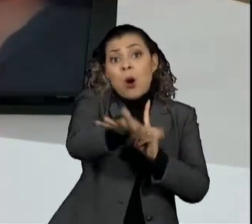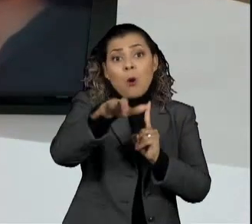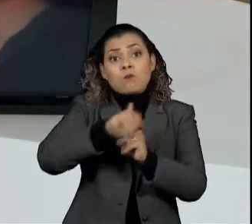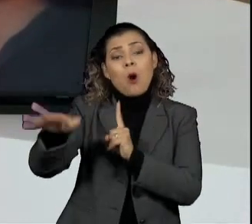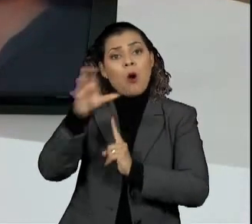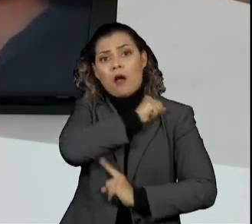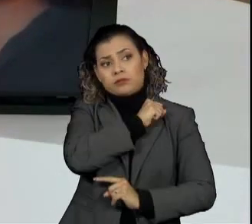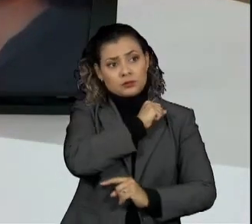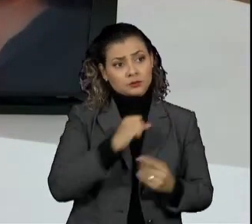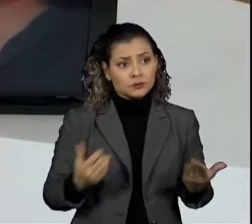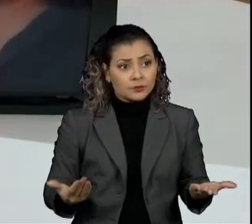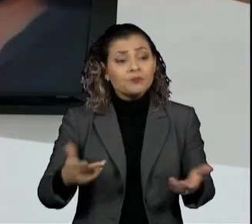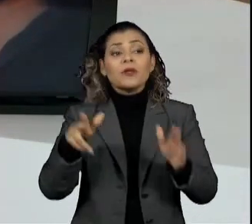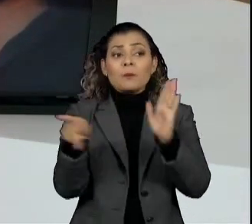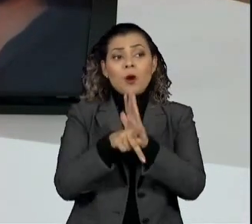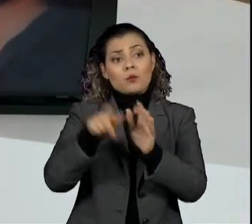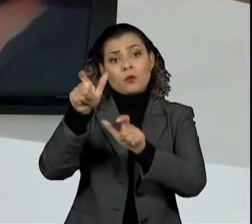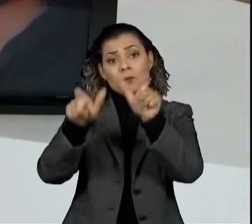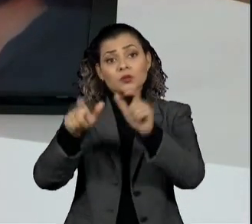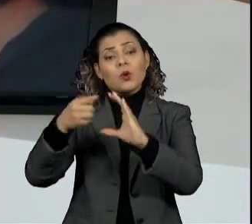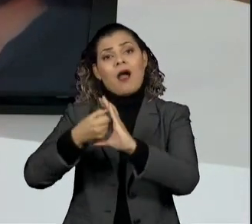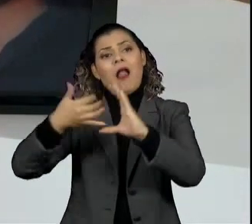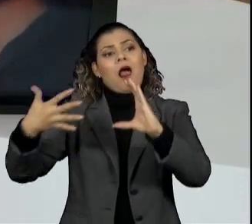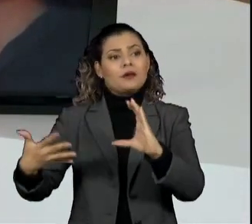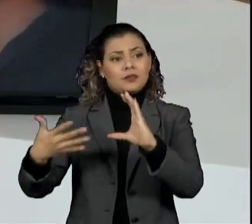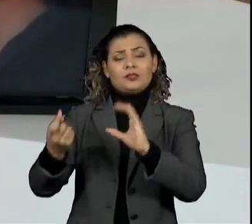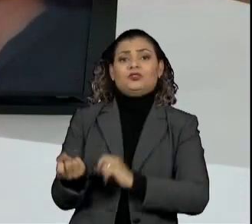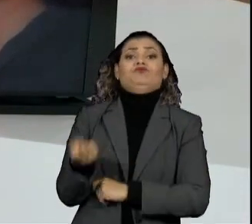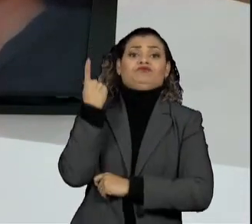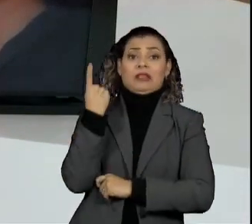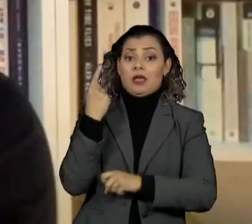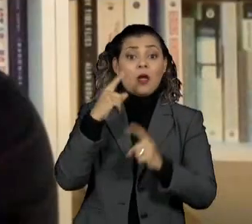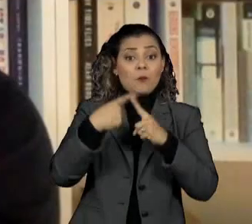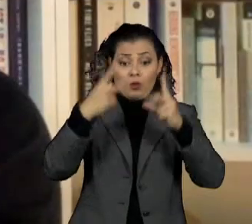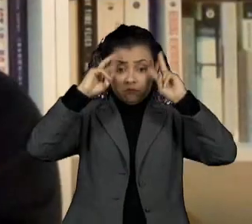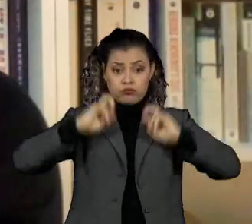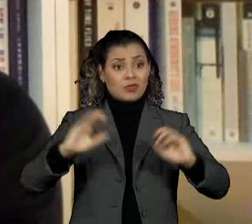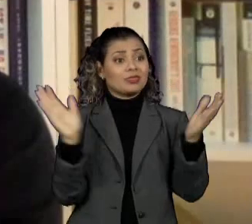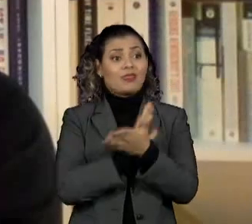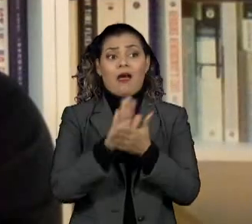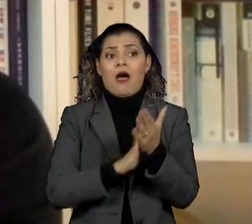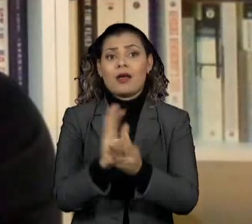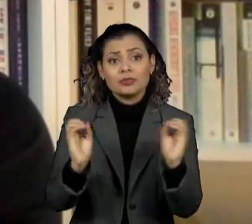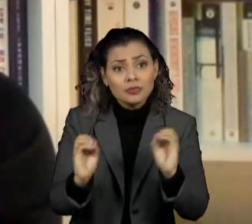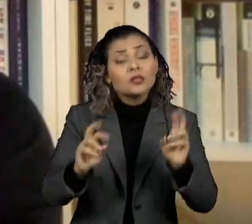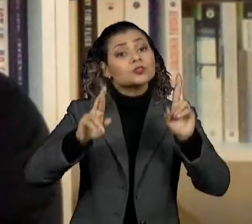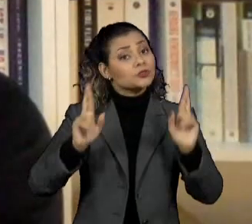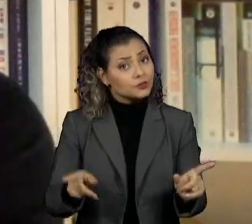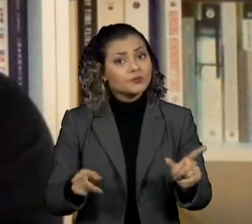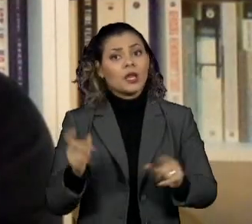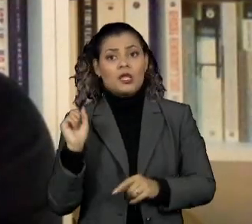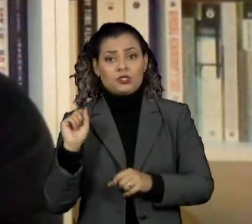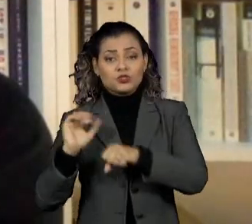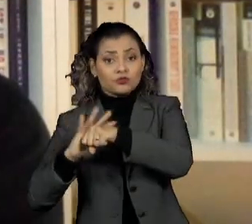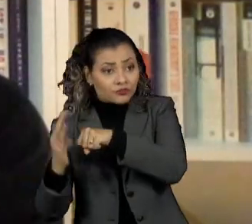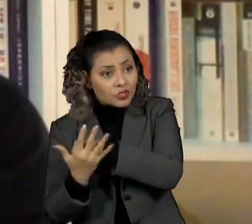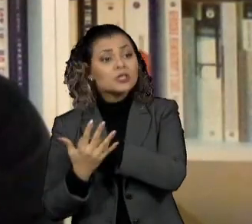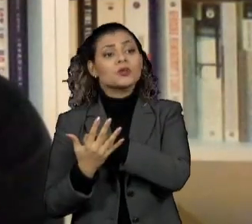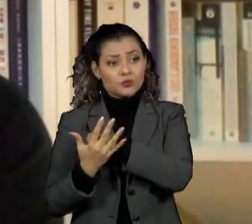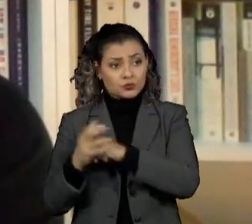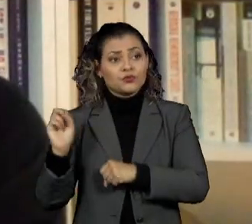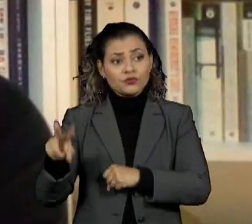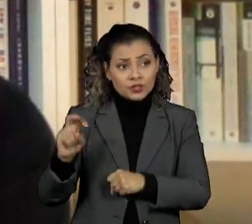This is a very unusual feature of this virus. It is unlike, for instance, a